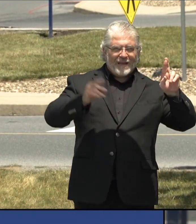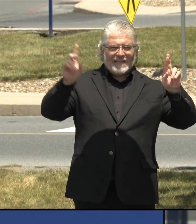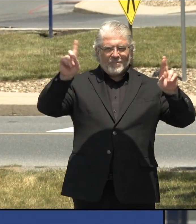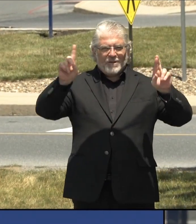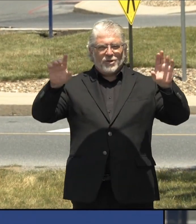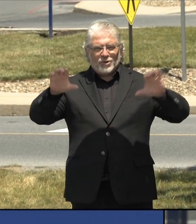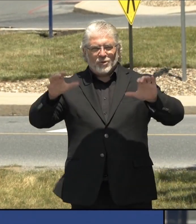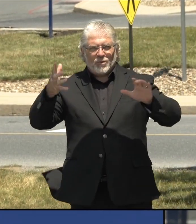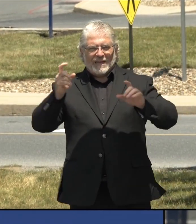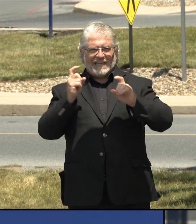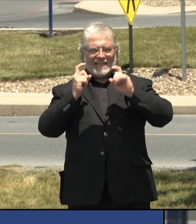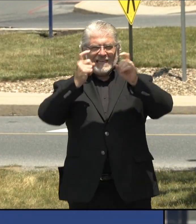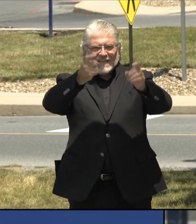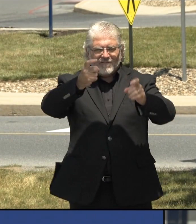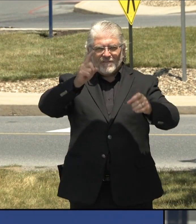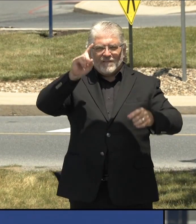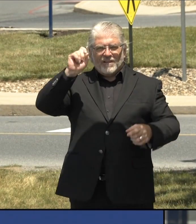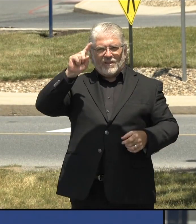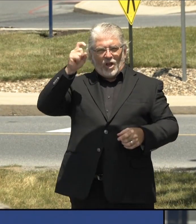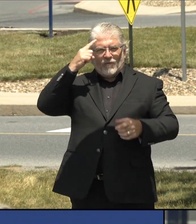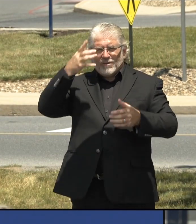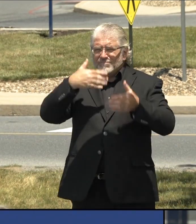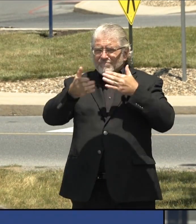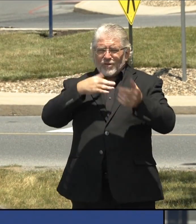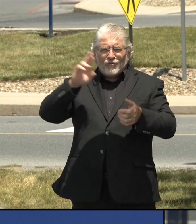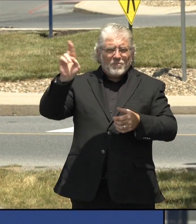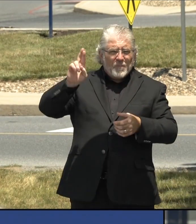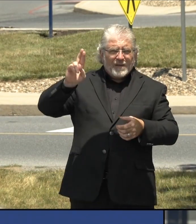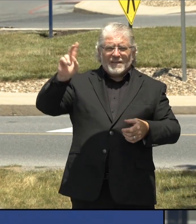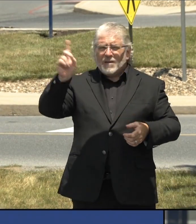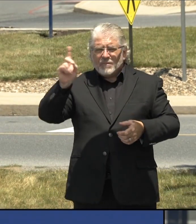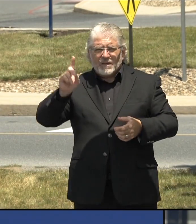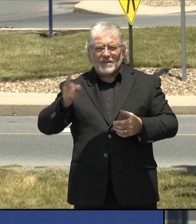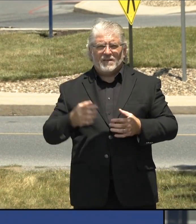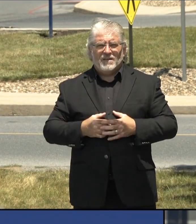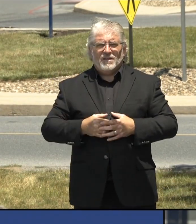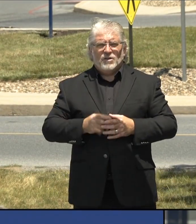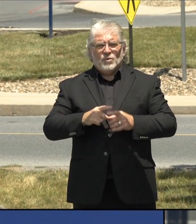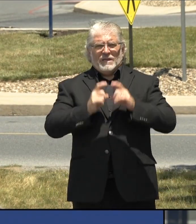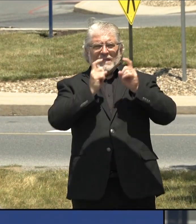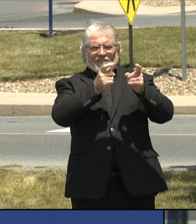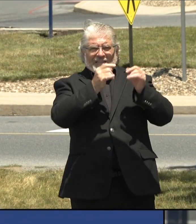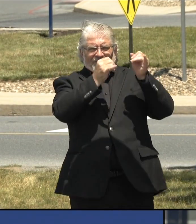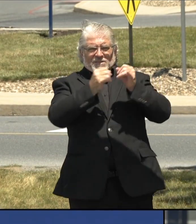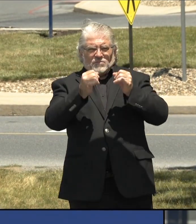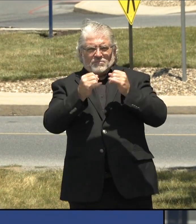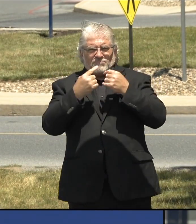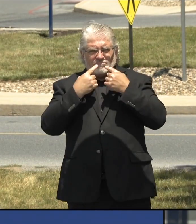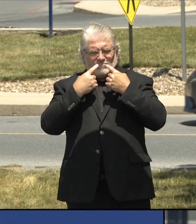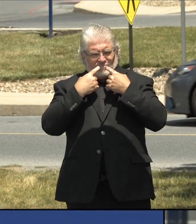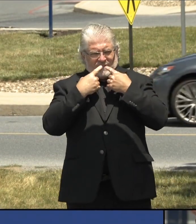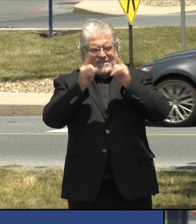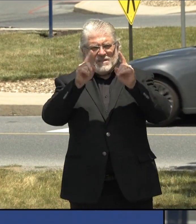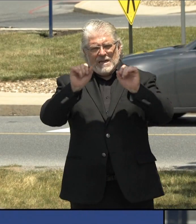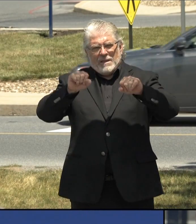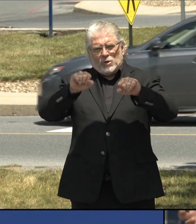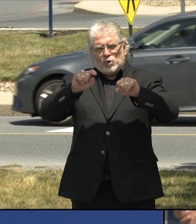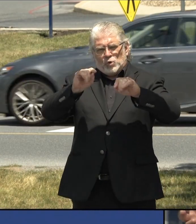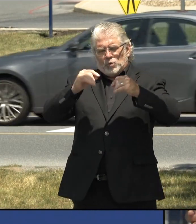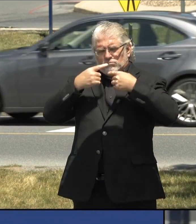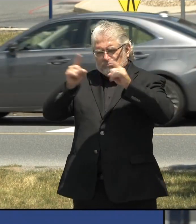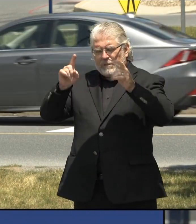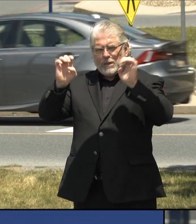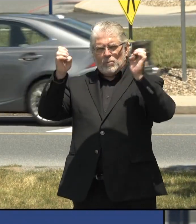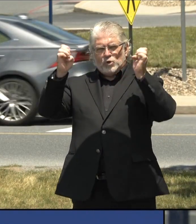Republican Democrat now and in the future the ability to declare a medical emergency. Thank you very much,